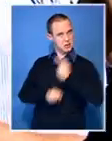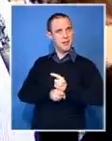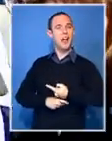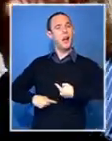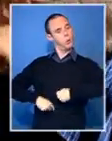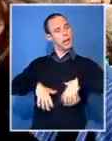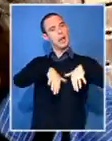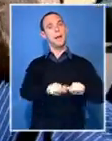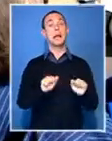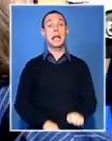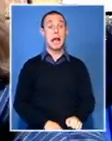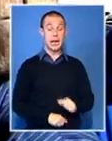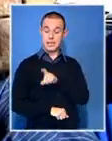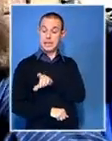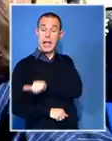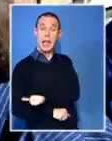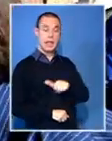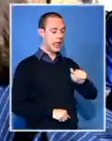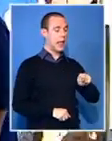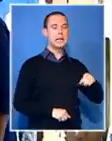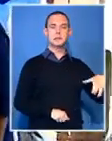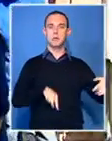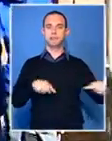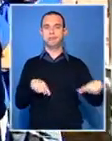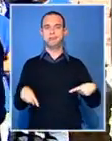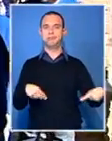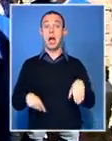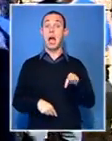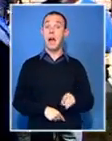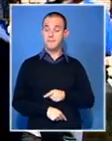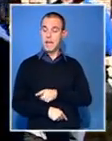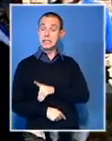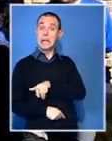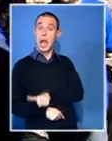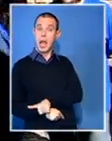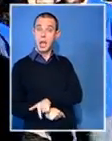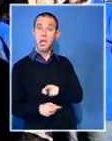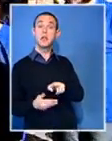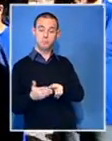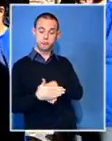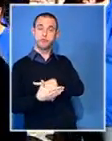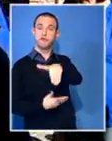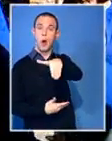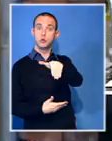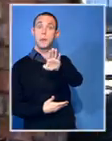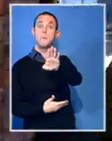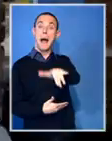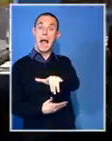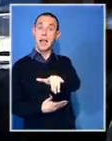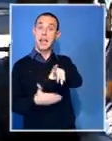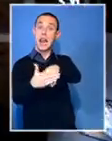The DA and the ANC are neck and neck in this municipality, but the DA has won the majority of seats following a by-election.